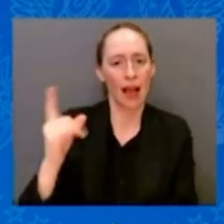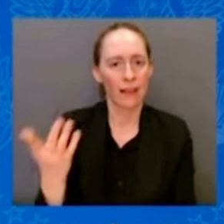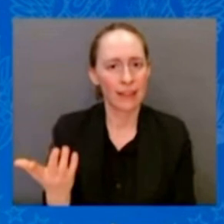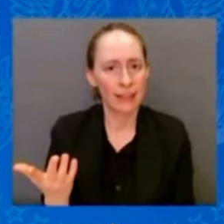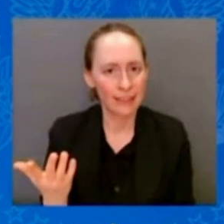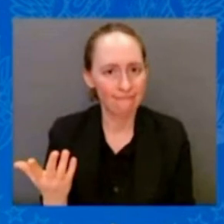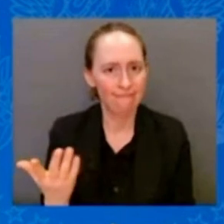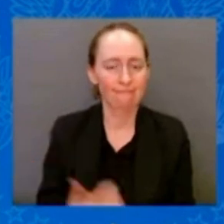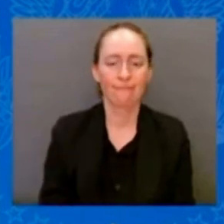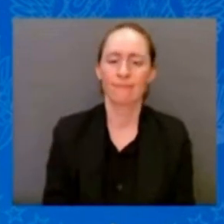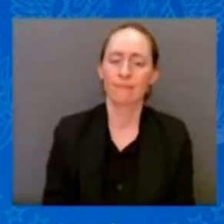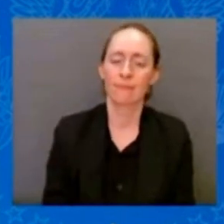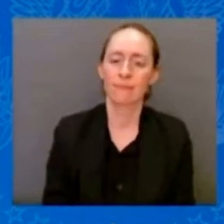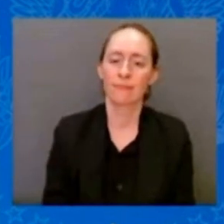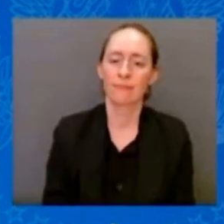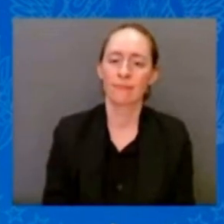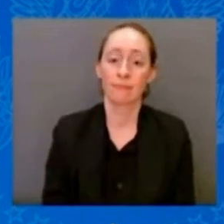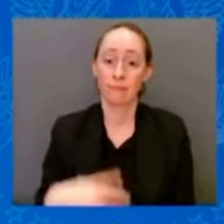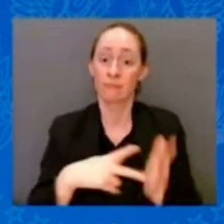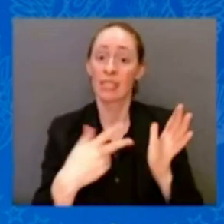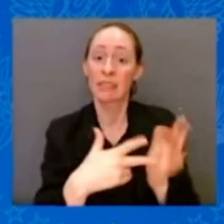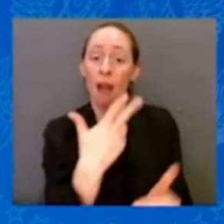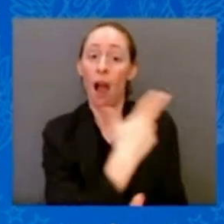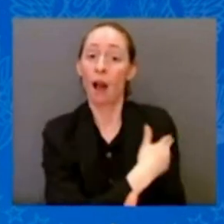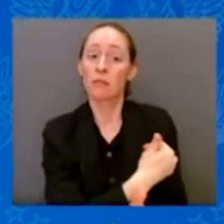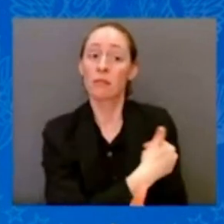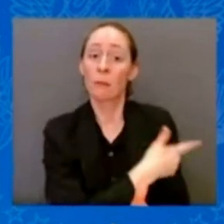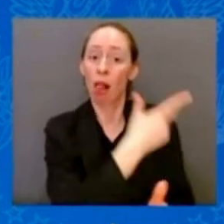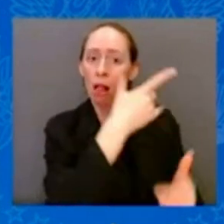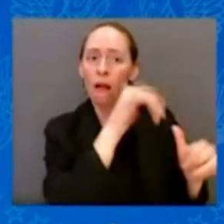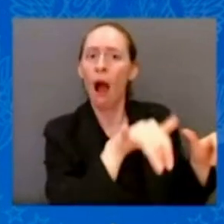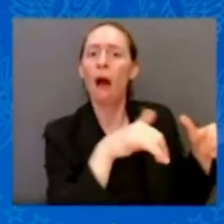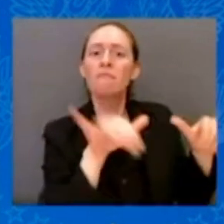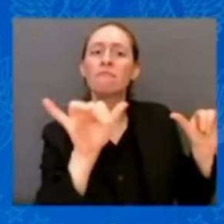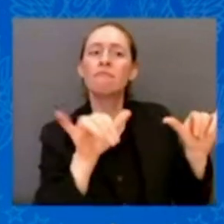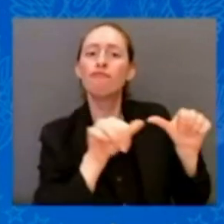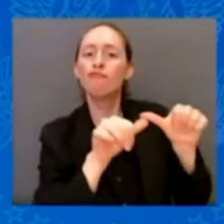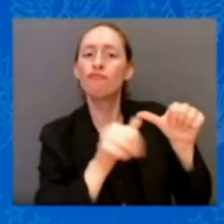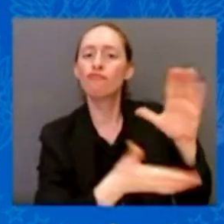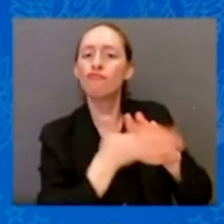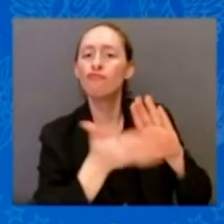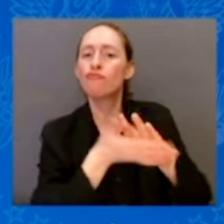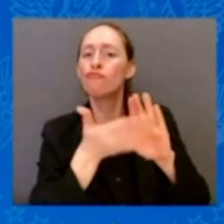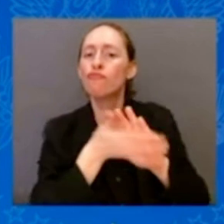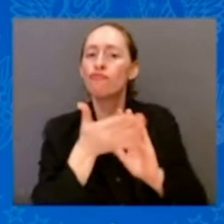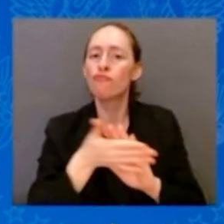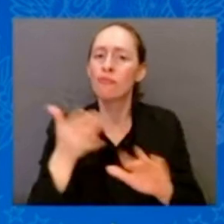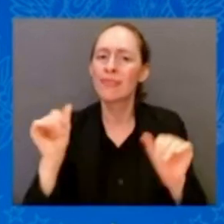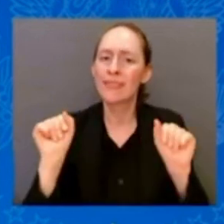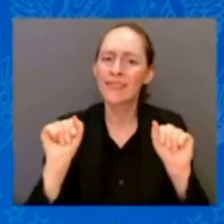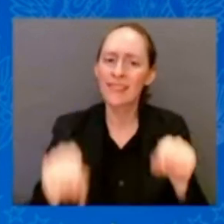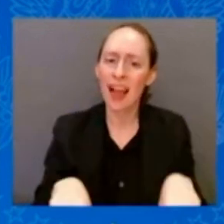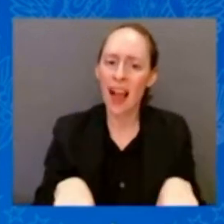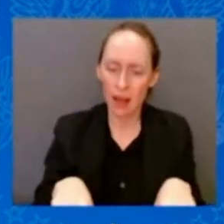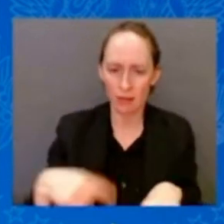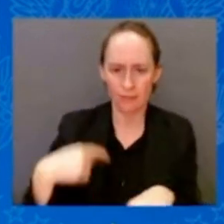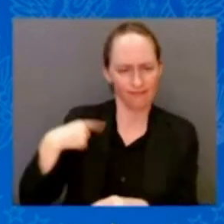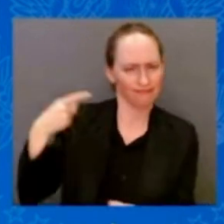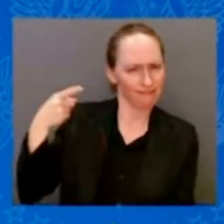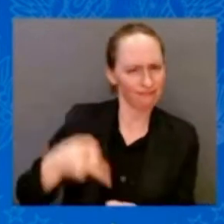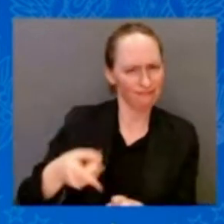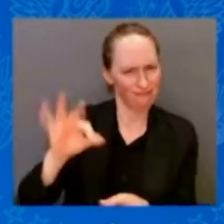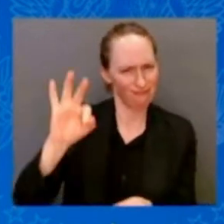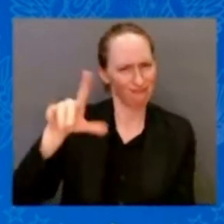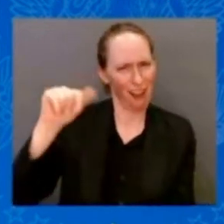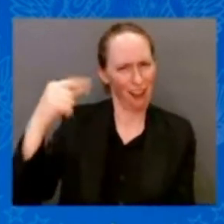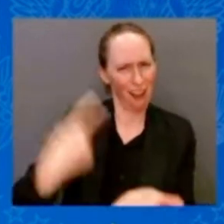closing? Think about this. All across America. I'll just talk about Florida for just a second. When folks don't have Medicaid that